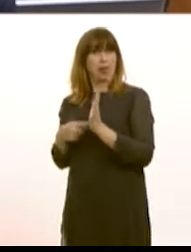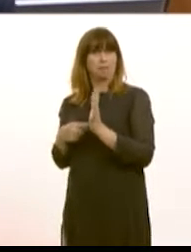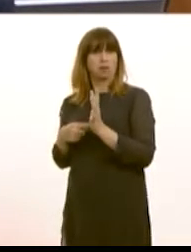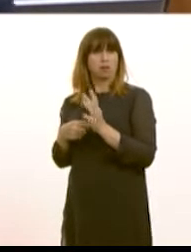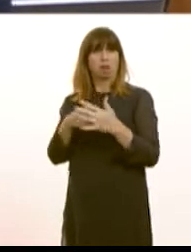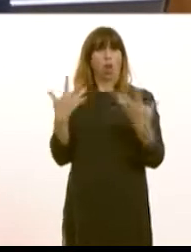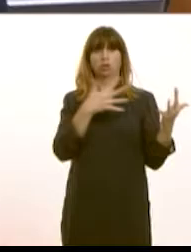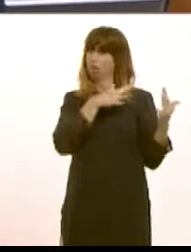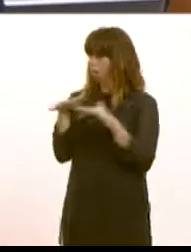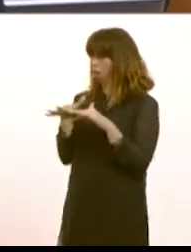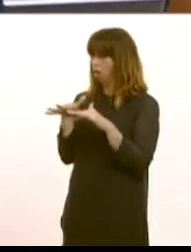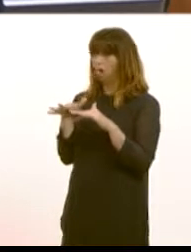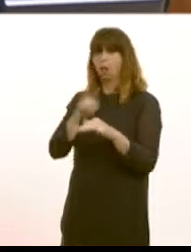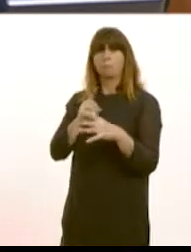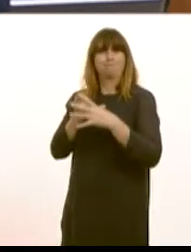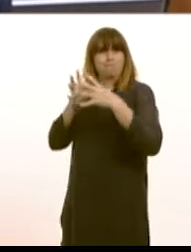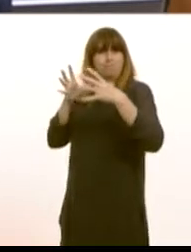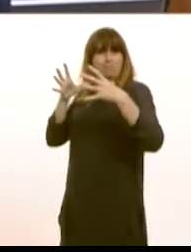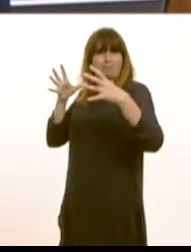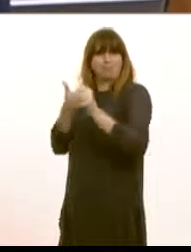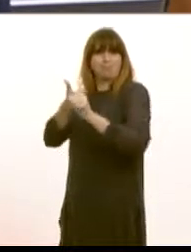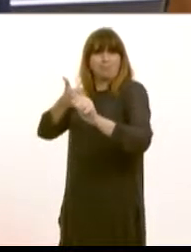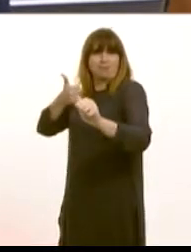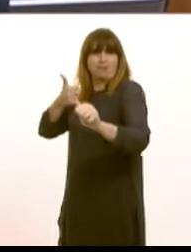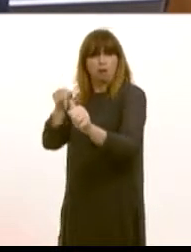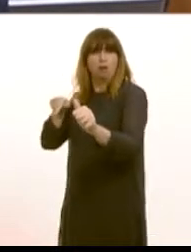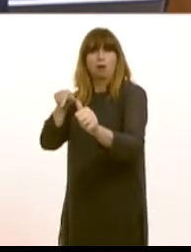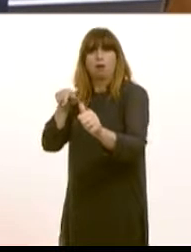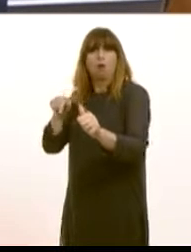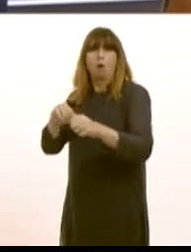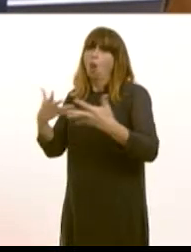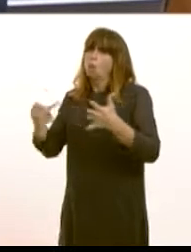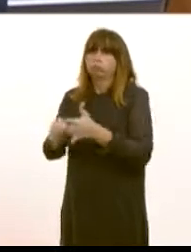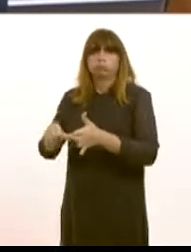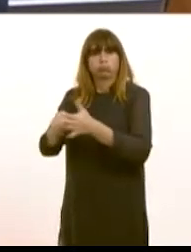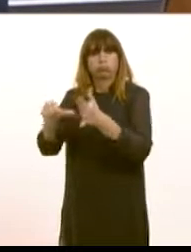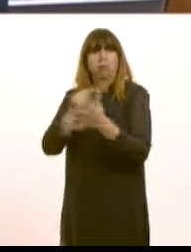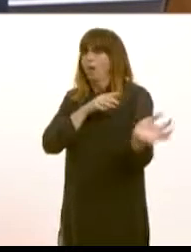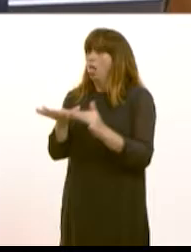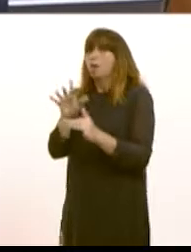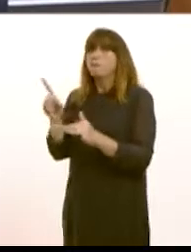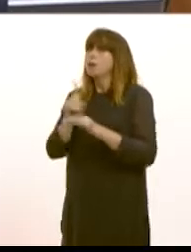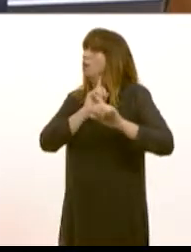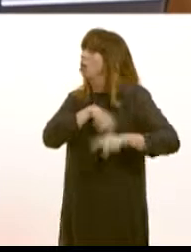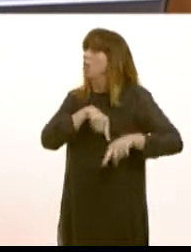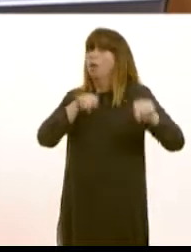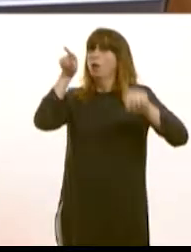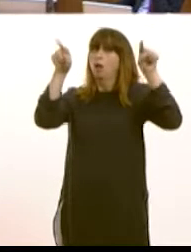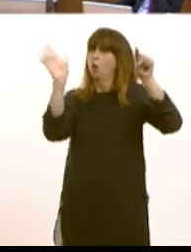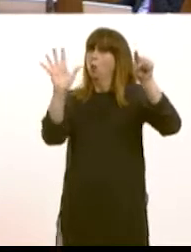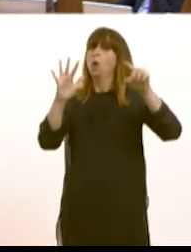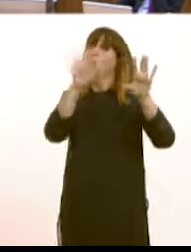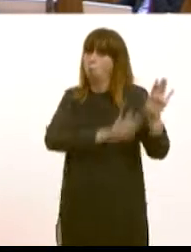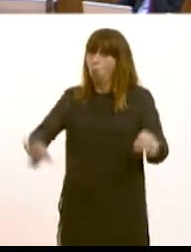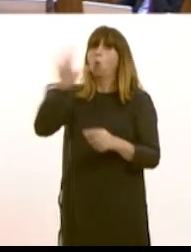focus because it is the biggest plant and it's had the greatest challenges. But all four plants are important for the future of Wales. Hannah